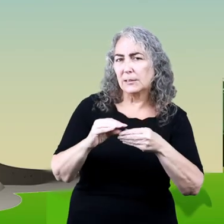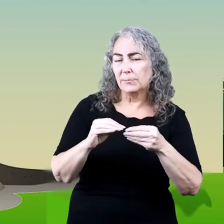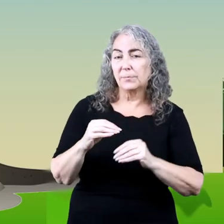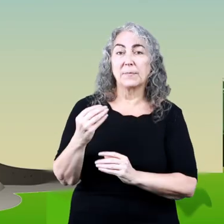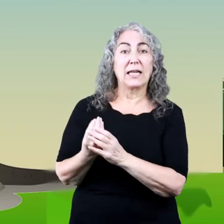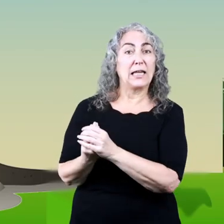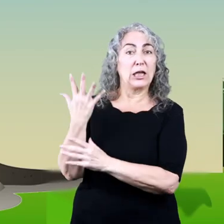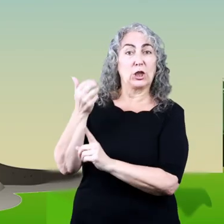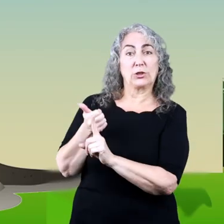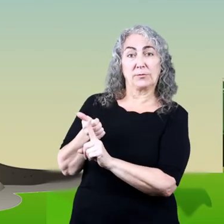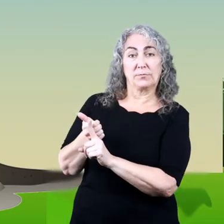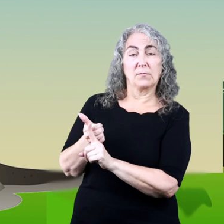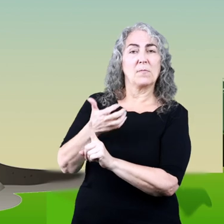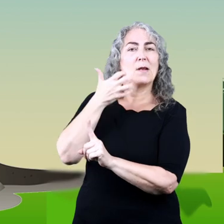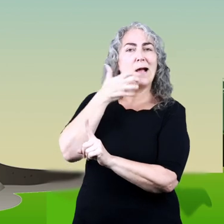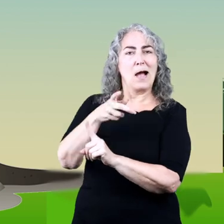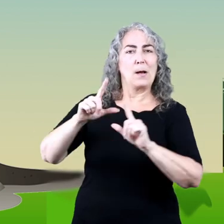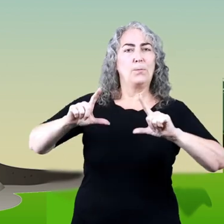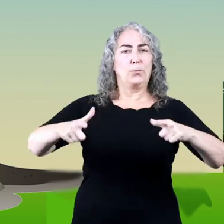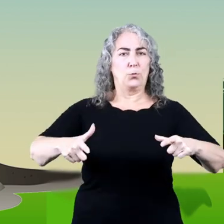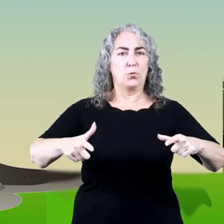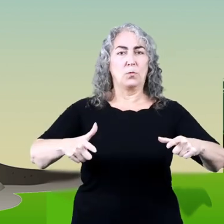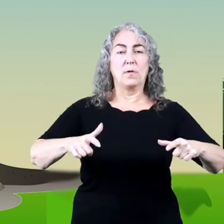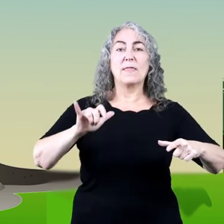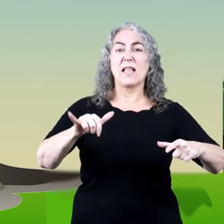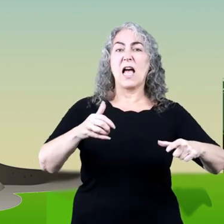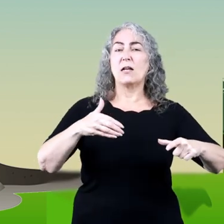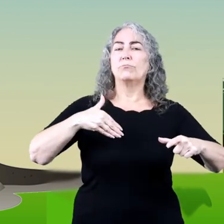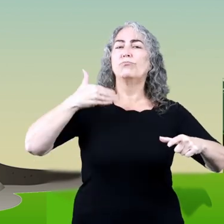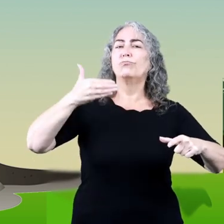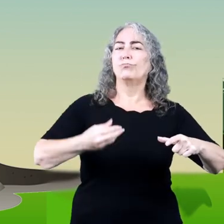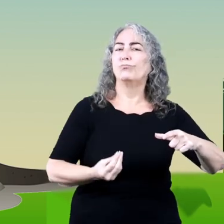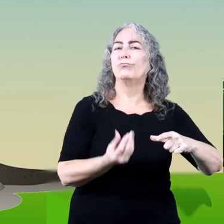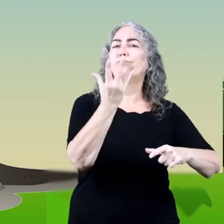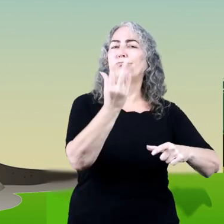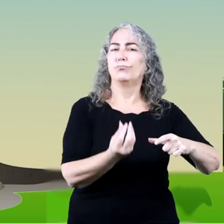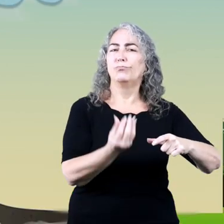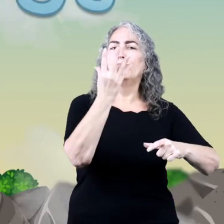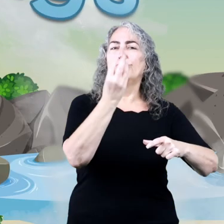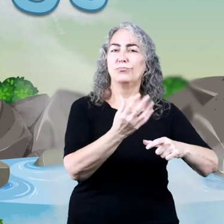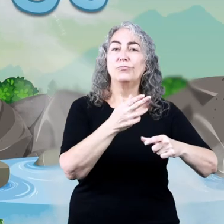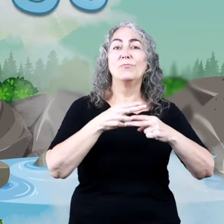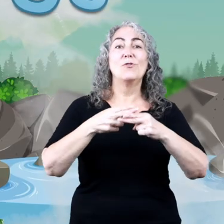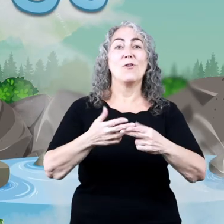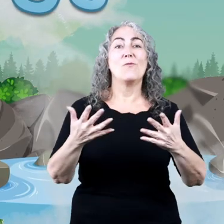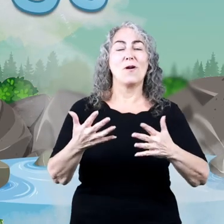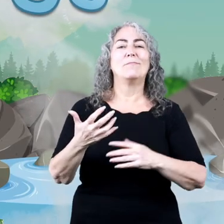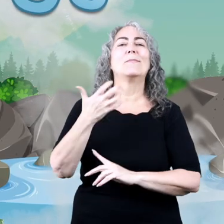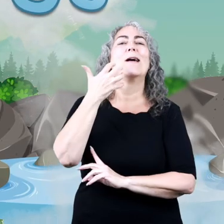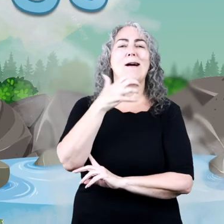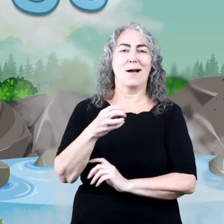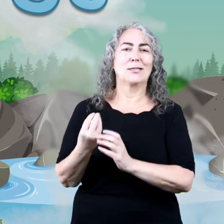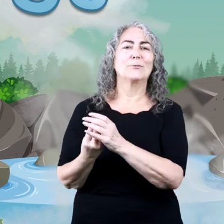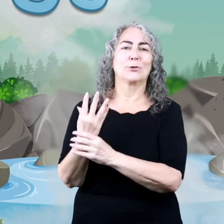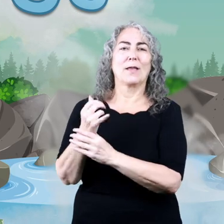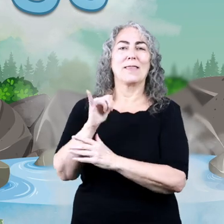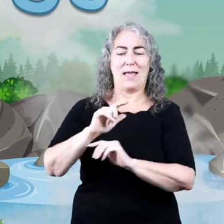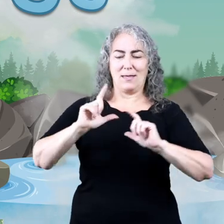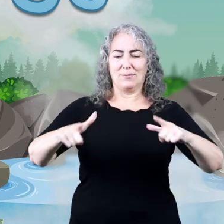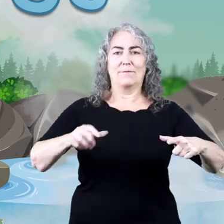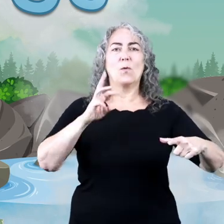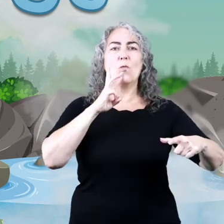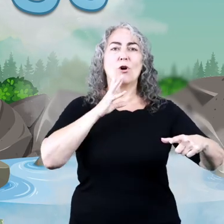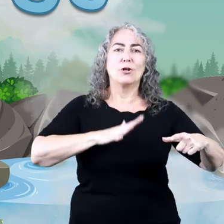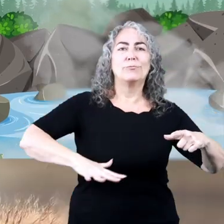said that geysers are hot pools of water that sometimes erupt? Well, hot springs are those